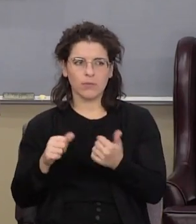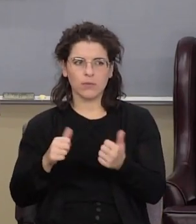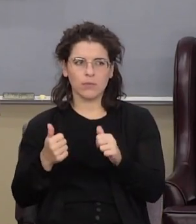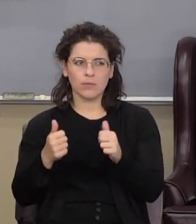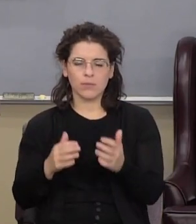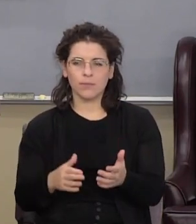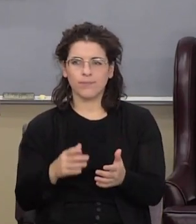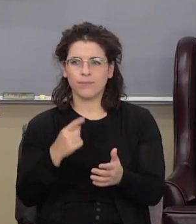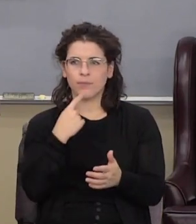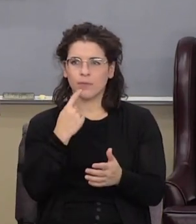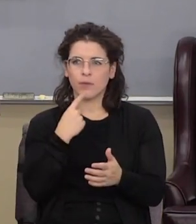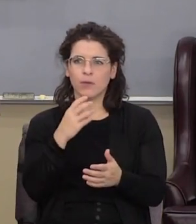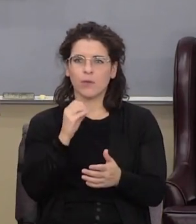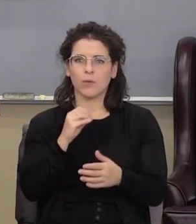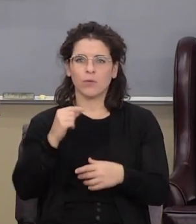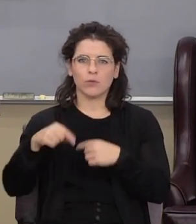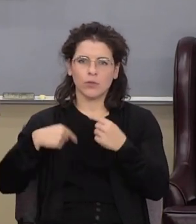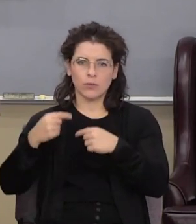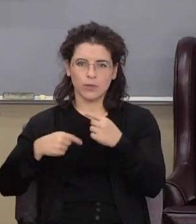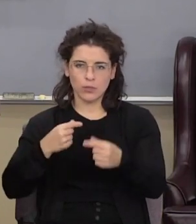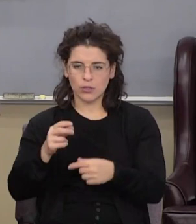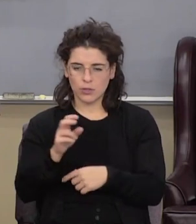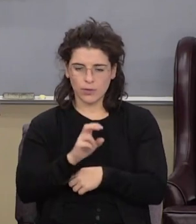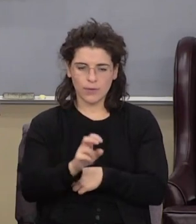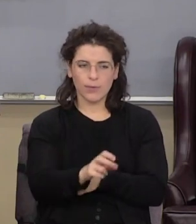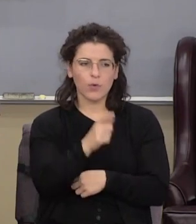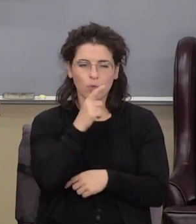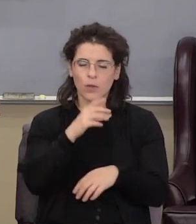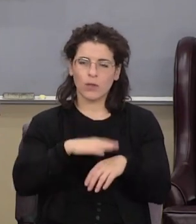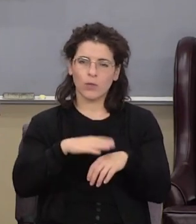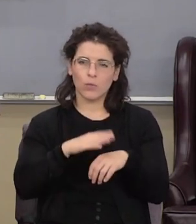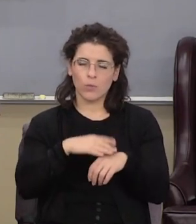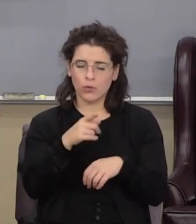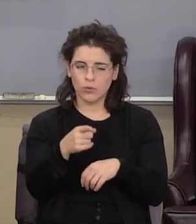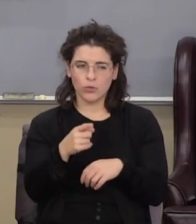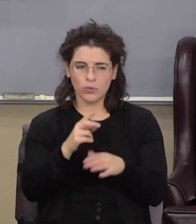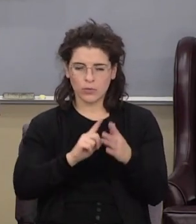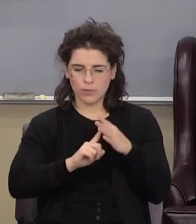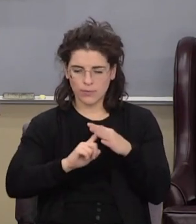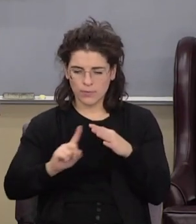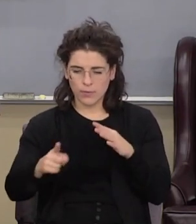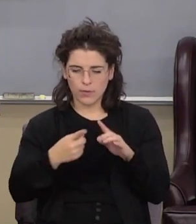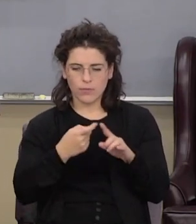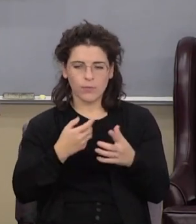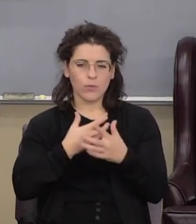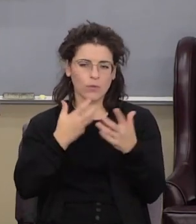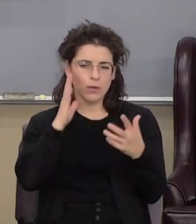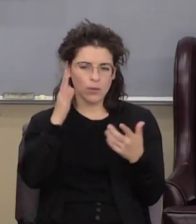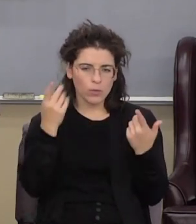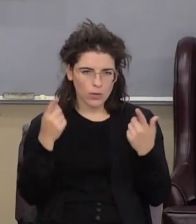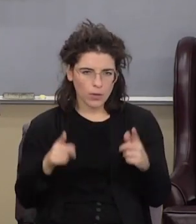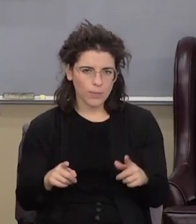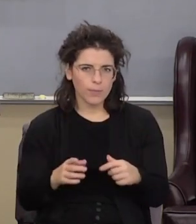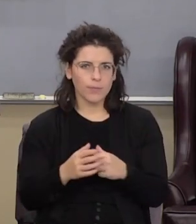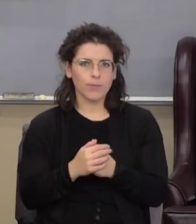he said unto them oh generation of vipers who with warned you to flee from the wrath to come